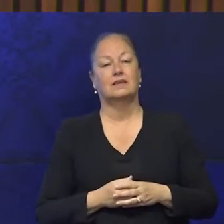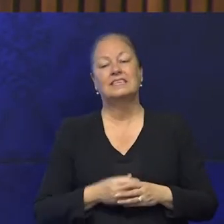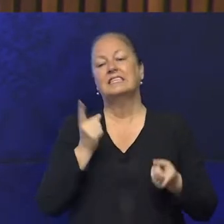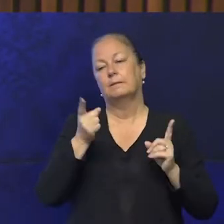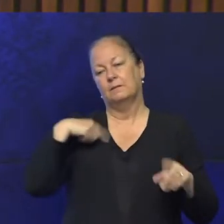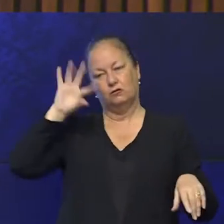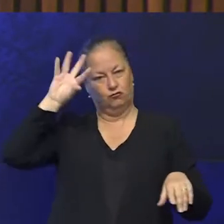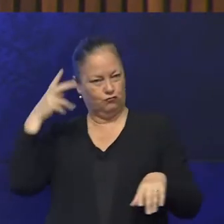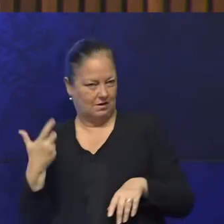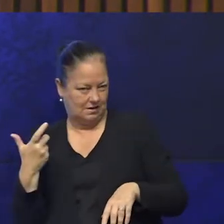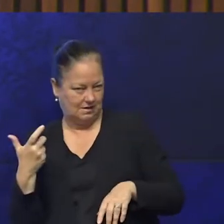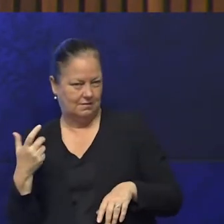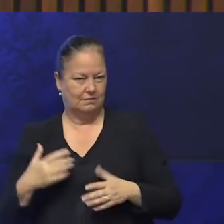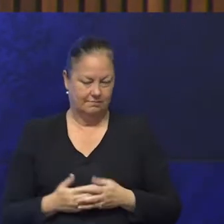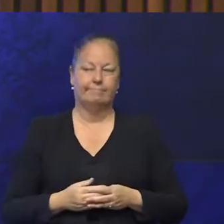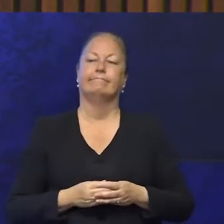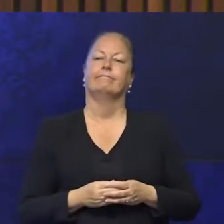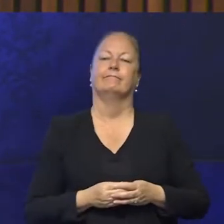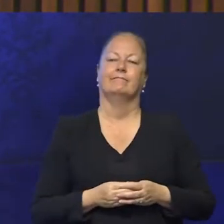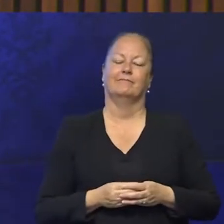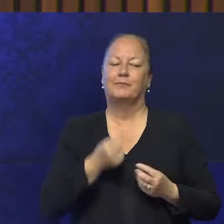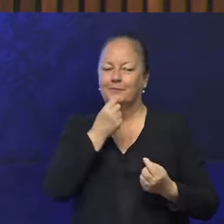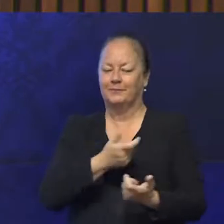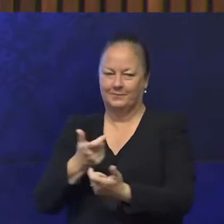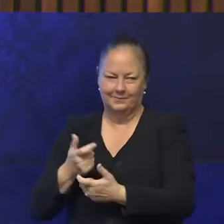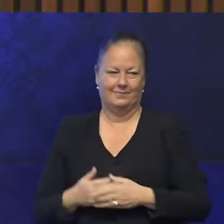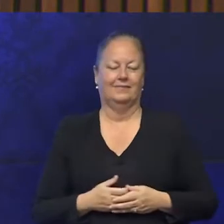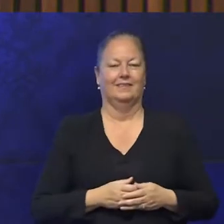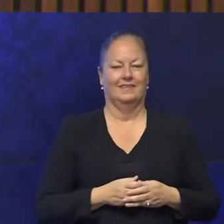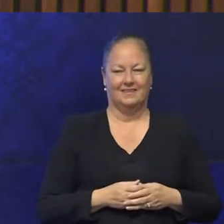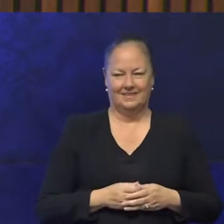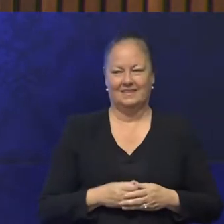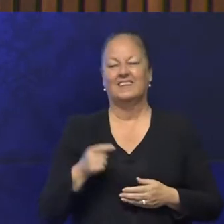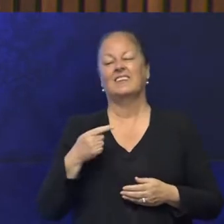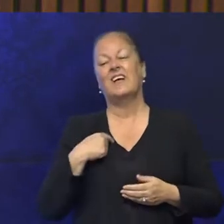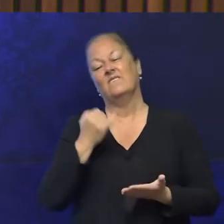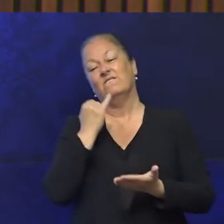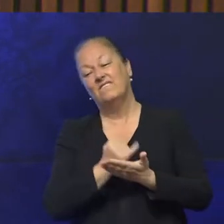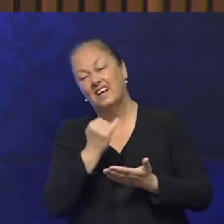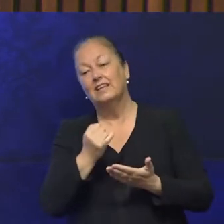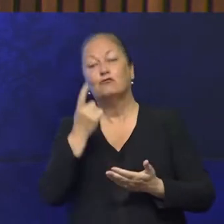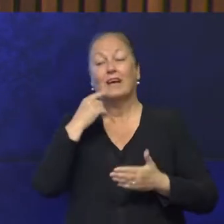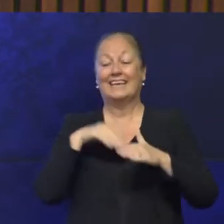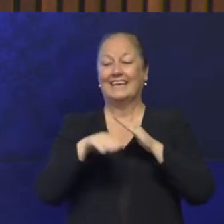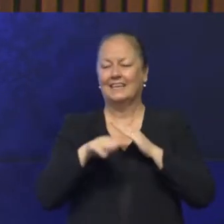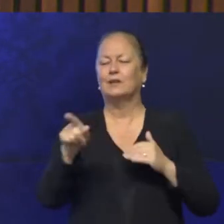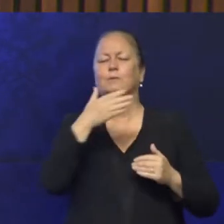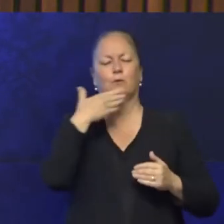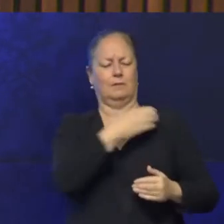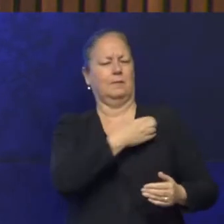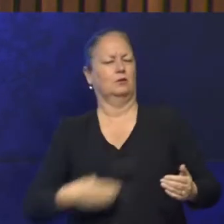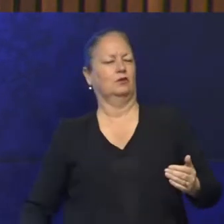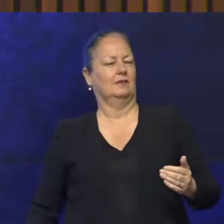drag queen, I'm a failed beauty pageant entrant, a